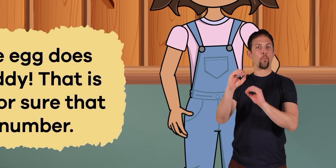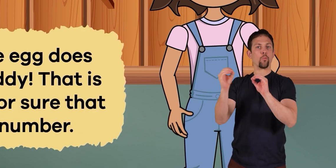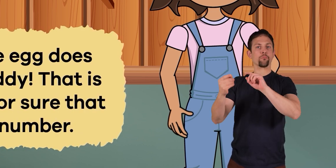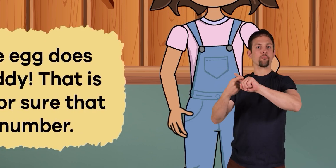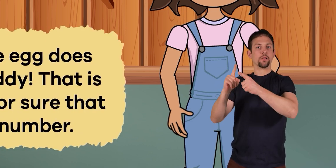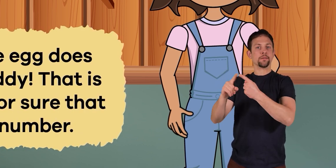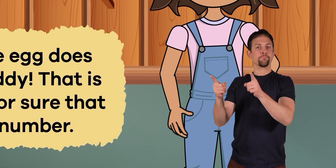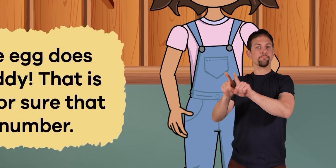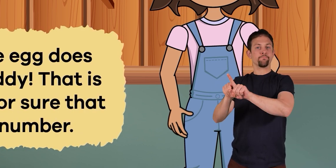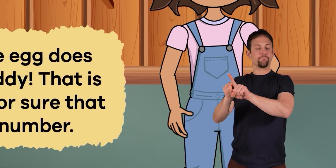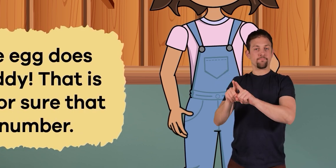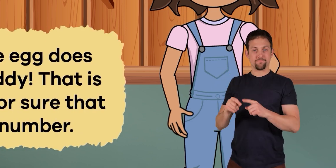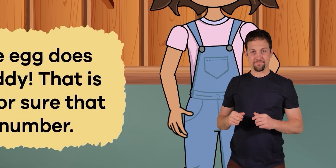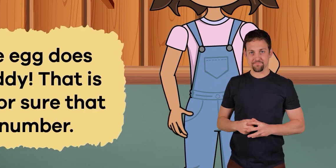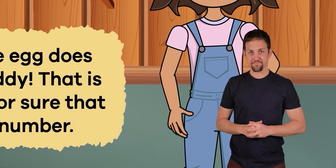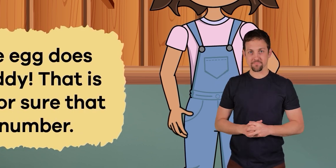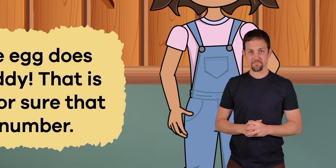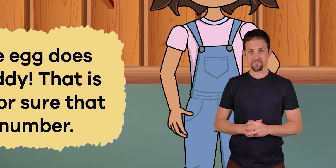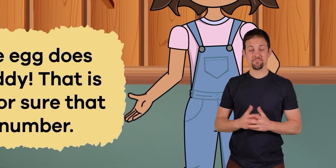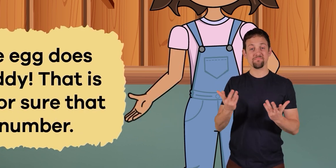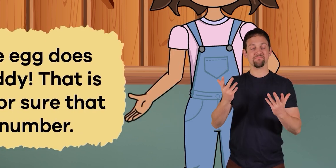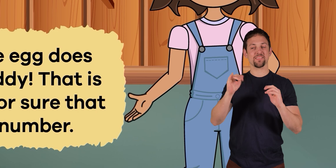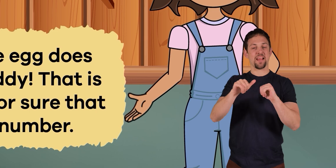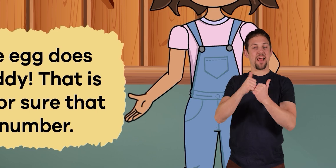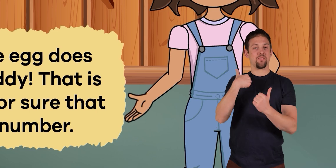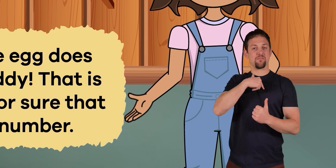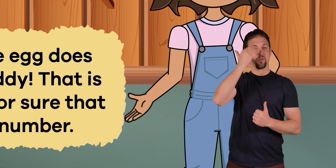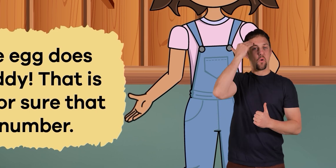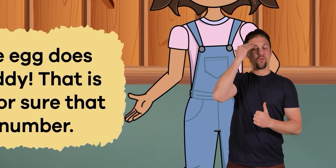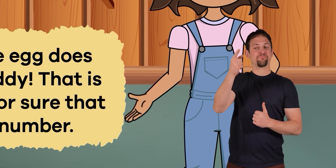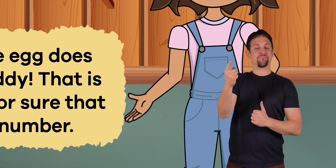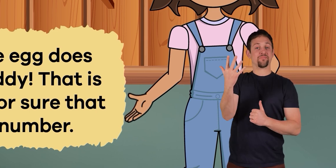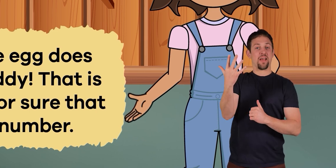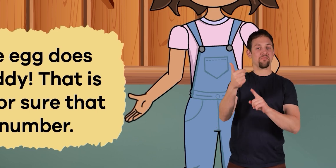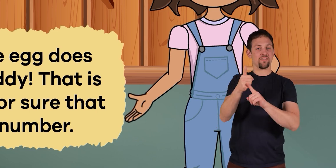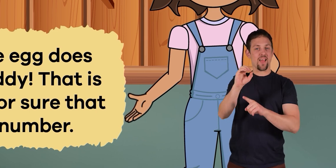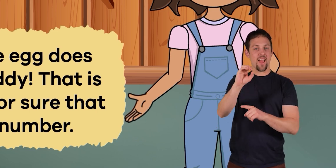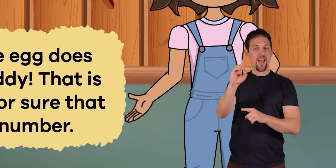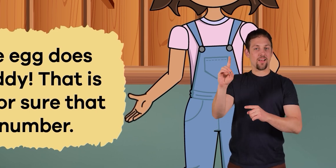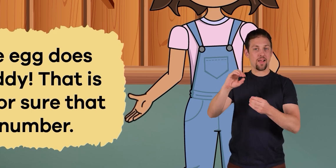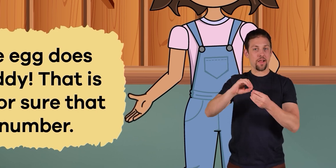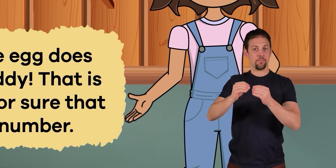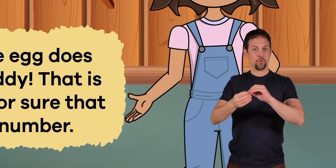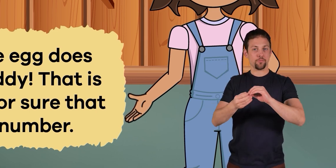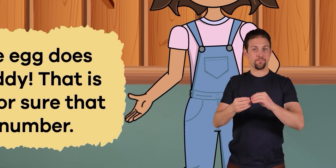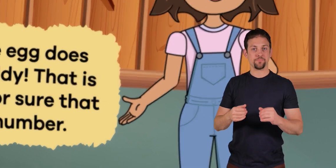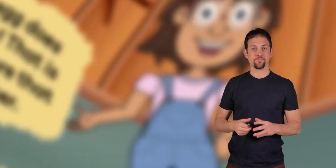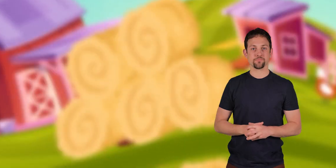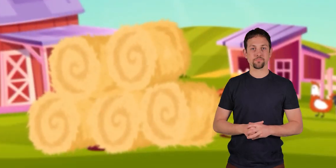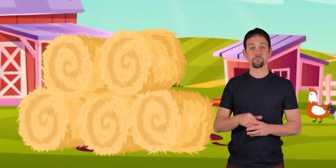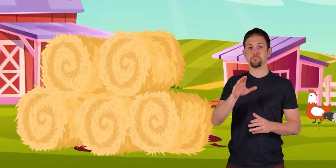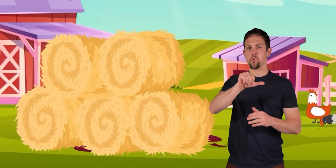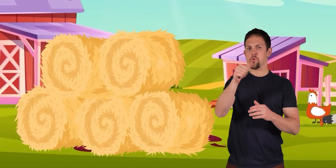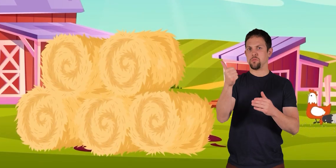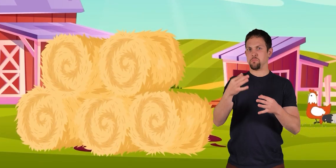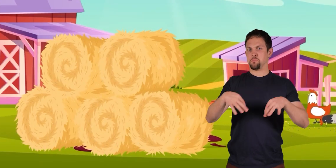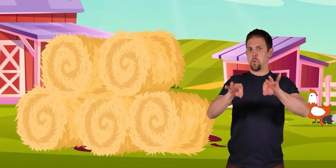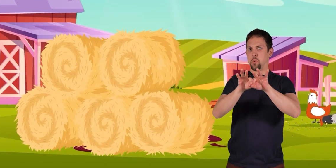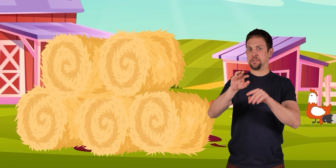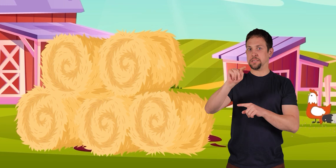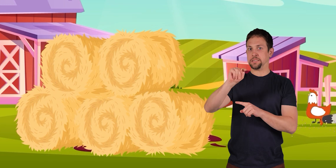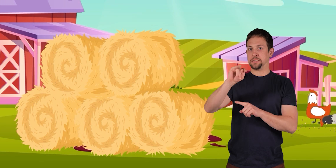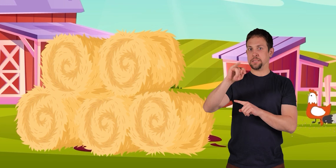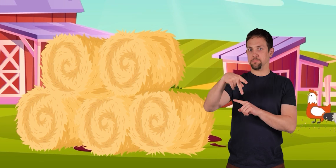lone egg does not have a buddy! That is how we know for sure that 5 is an odd number. Here is